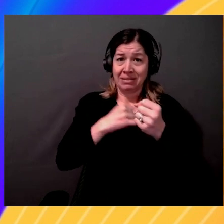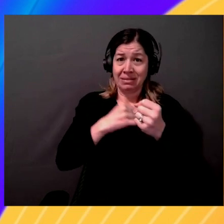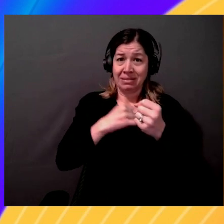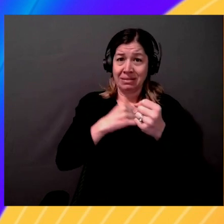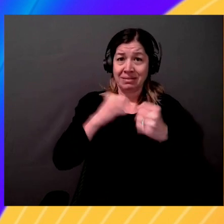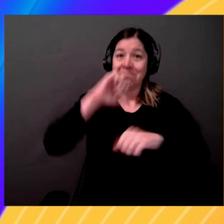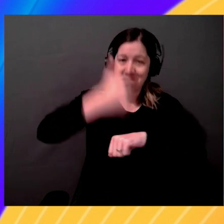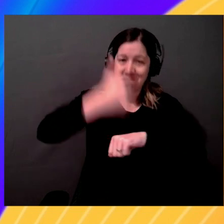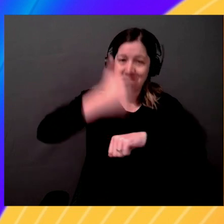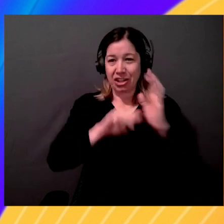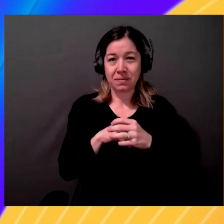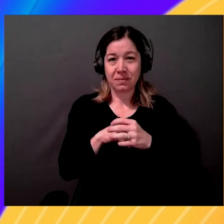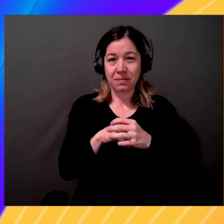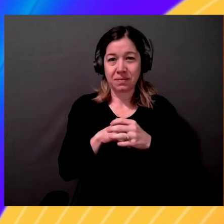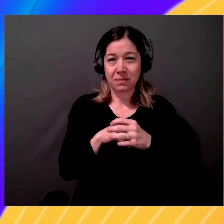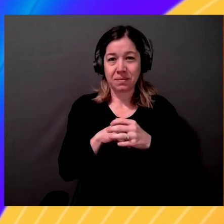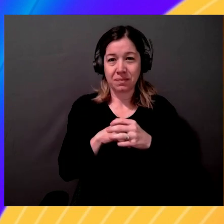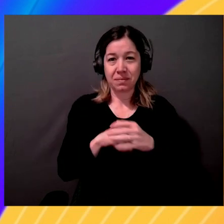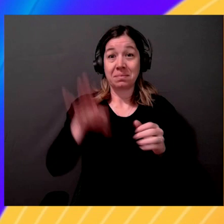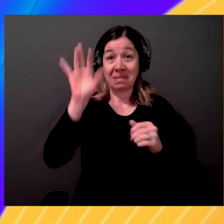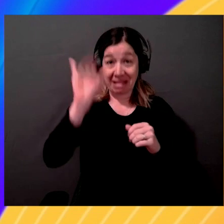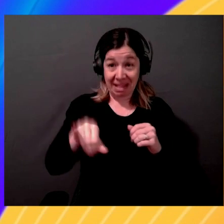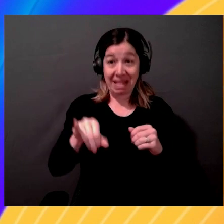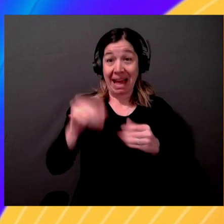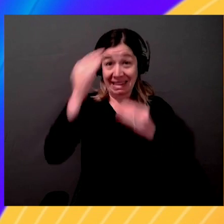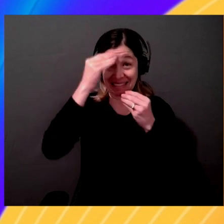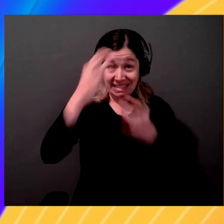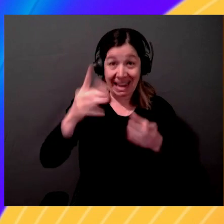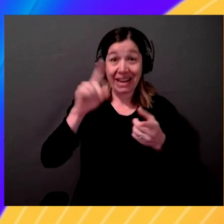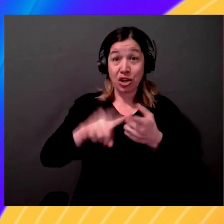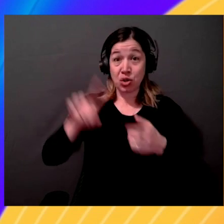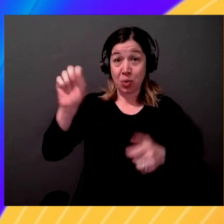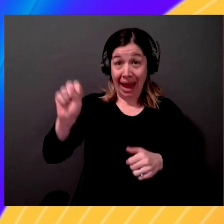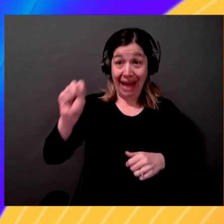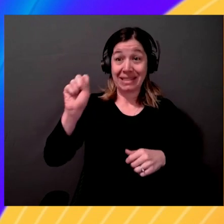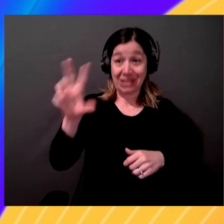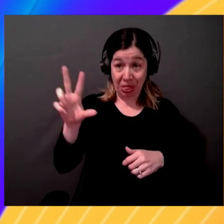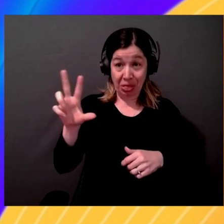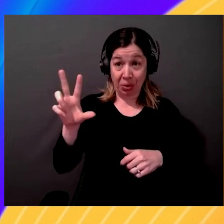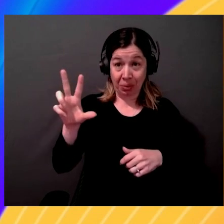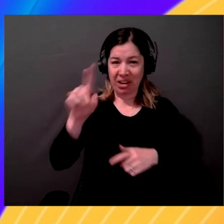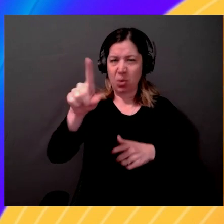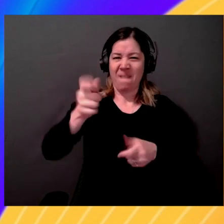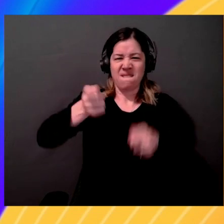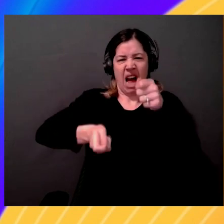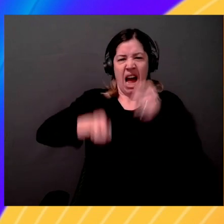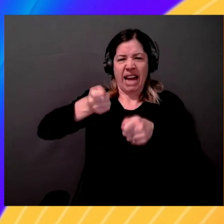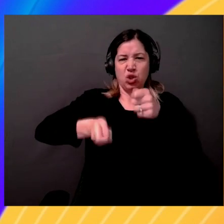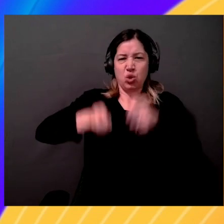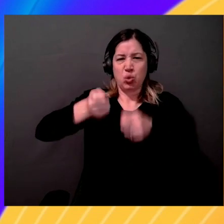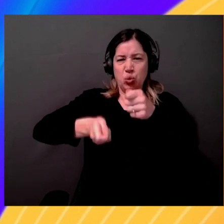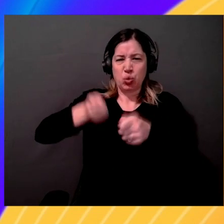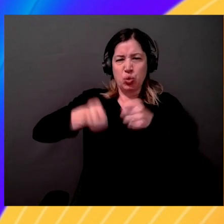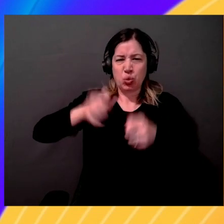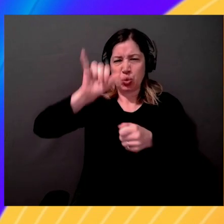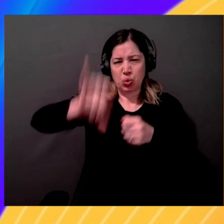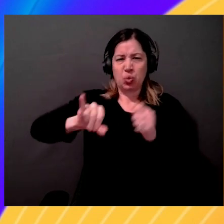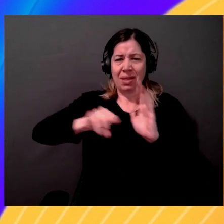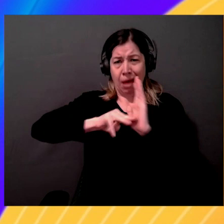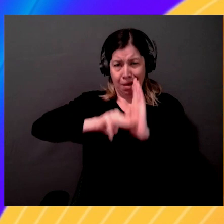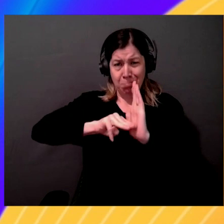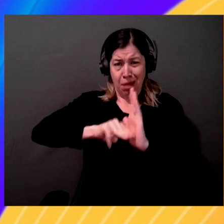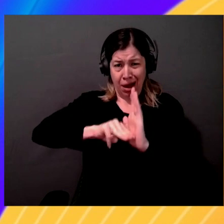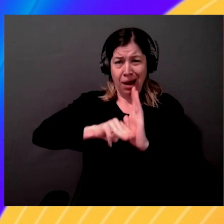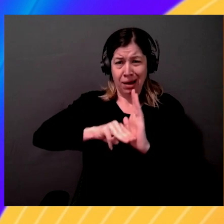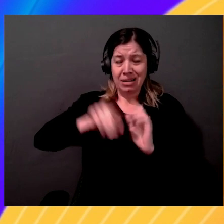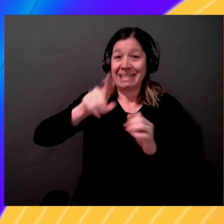tune an existing foundation model, and that ends up in your endpoint. So you can start using. So now you're incorporating your domain or business insights